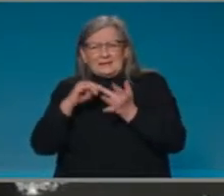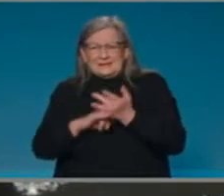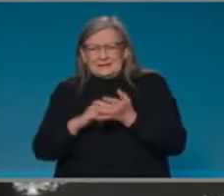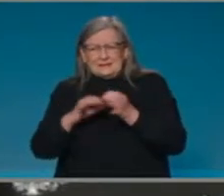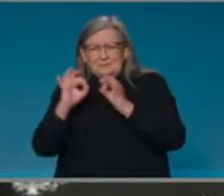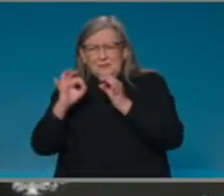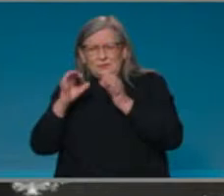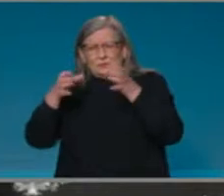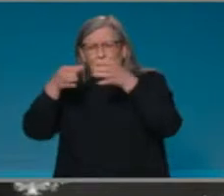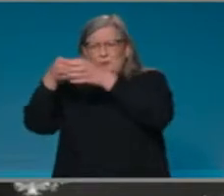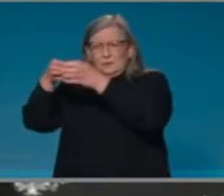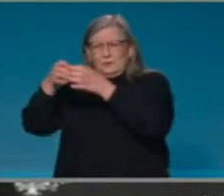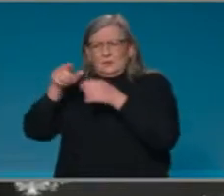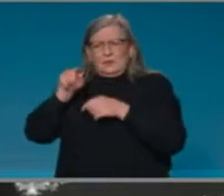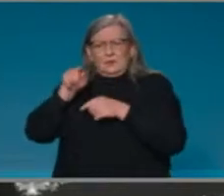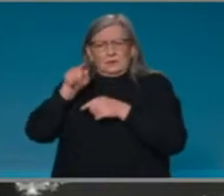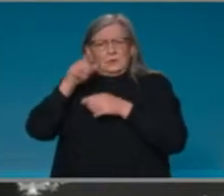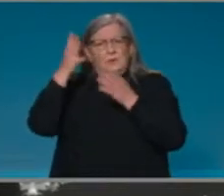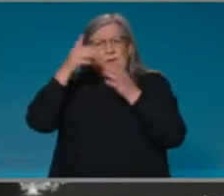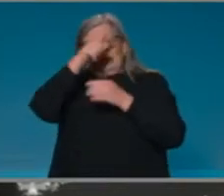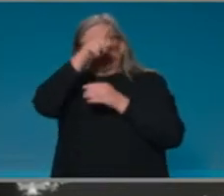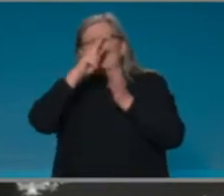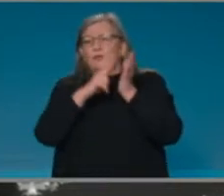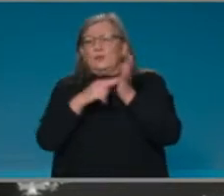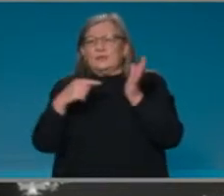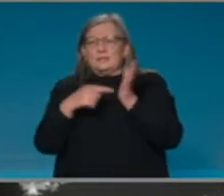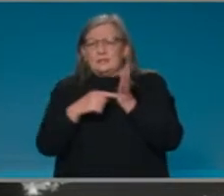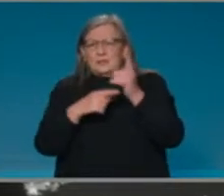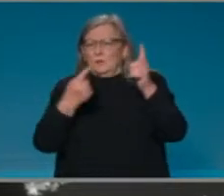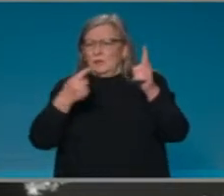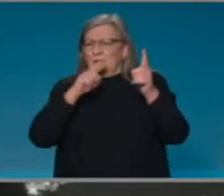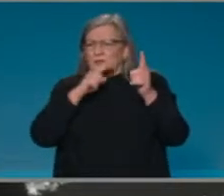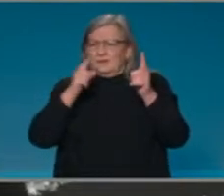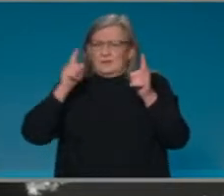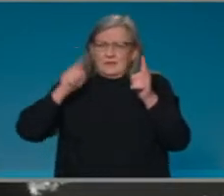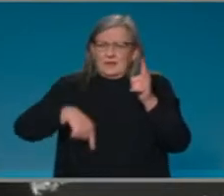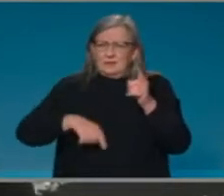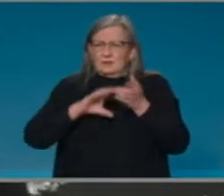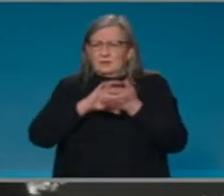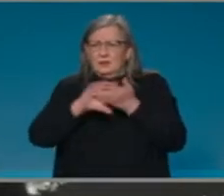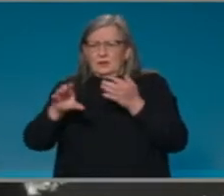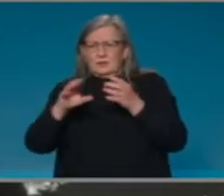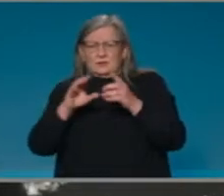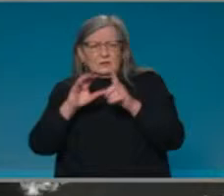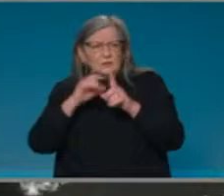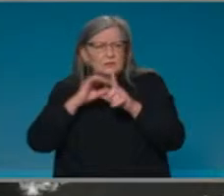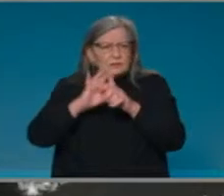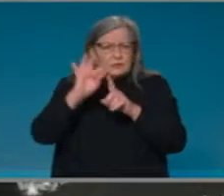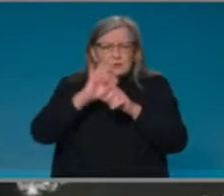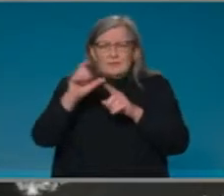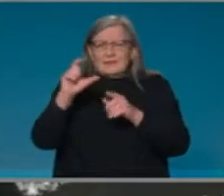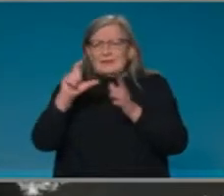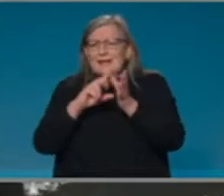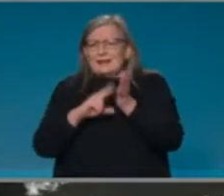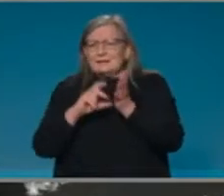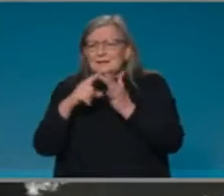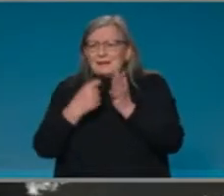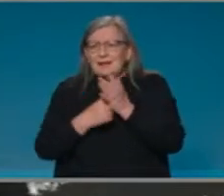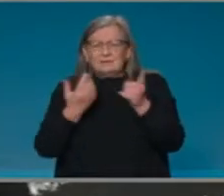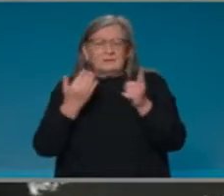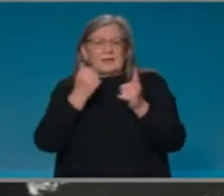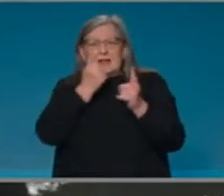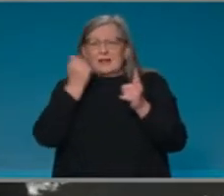$600,000 to focus on improving cancer outcomes for Indigenous women with a particular focus